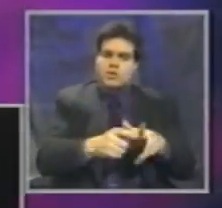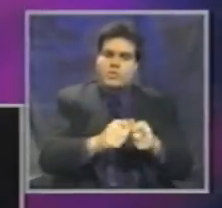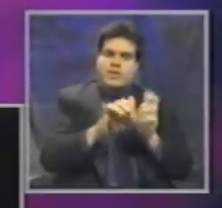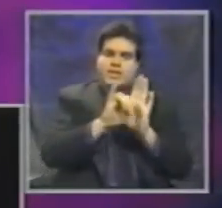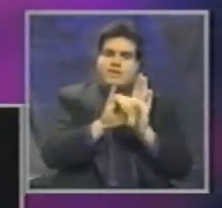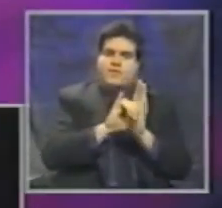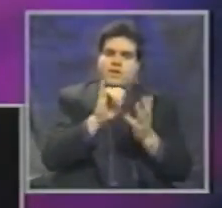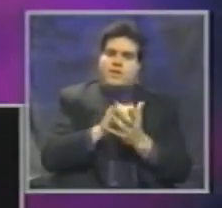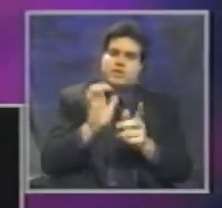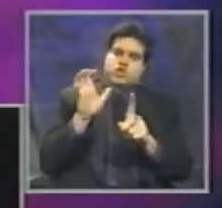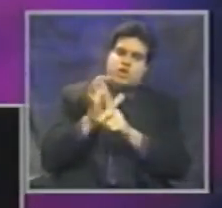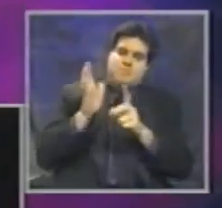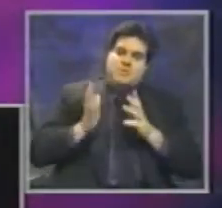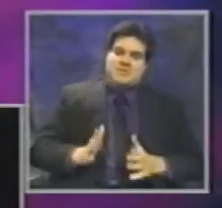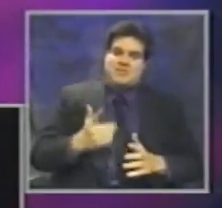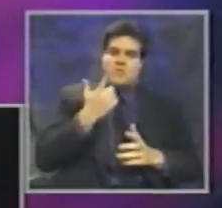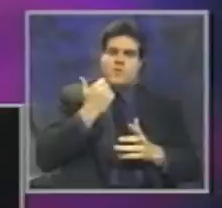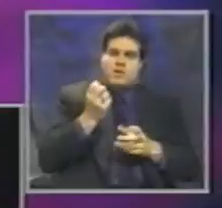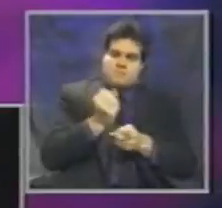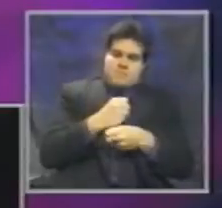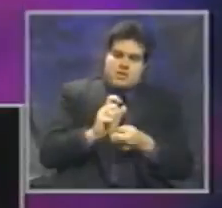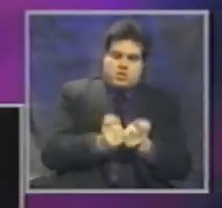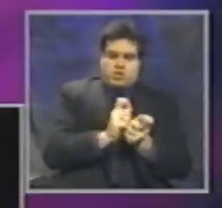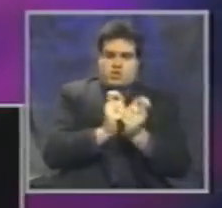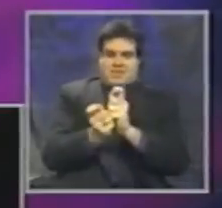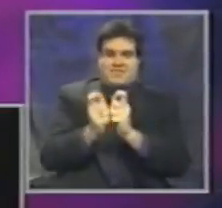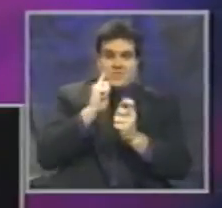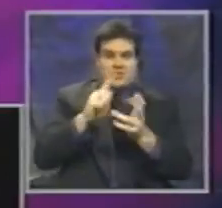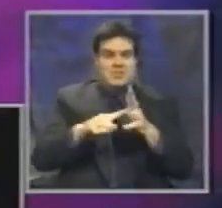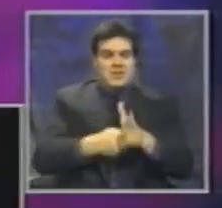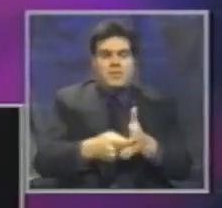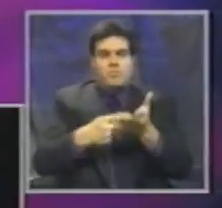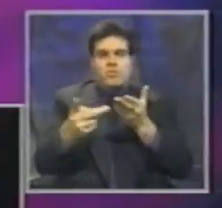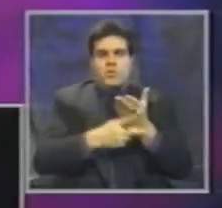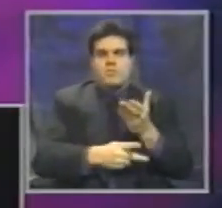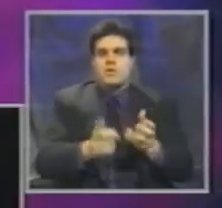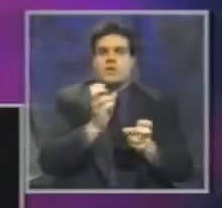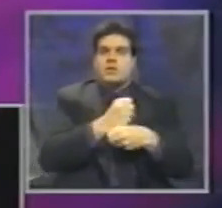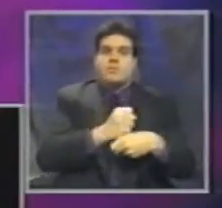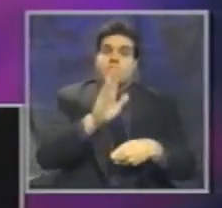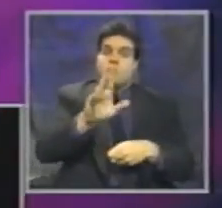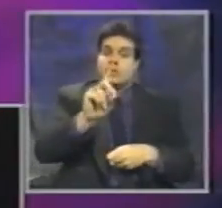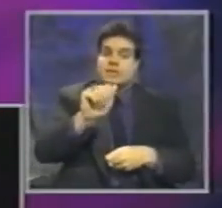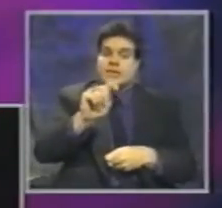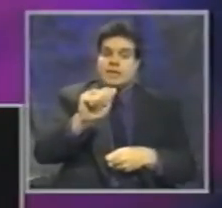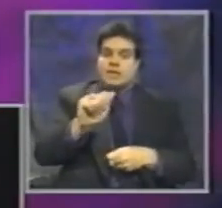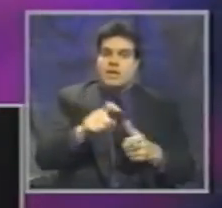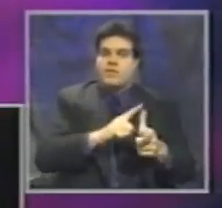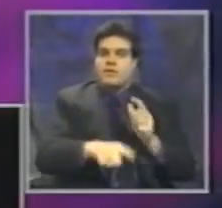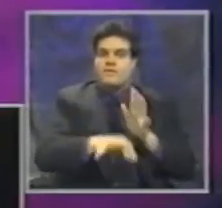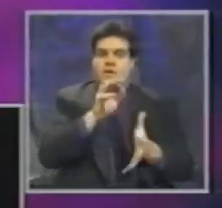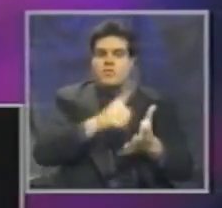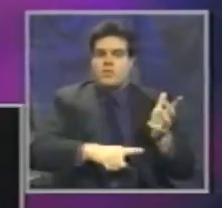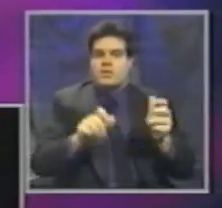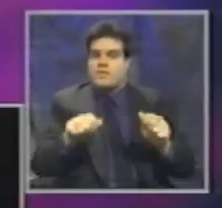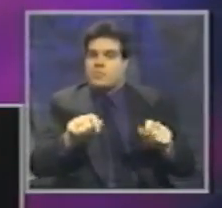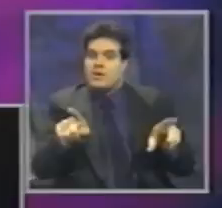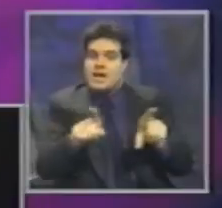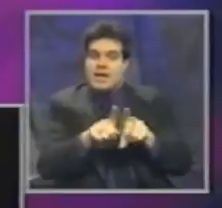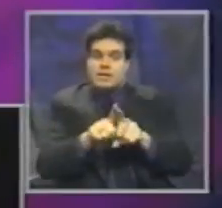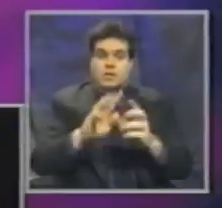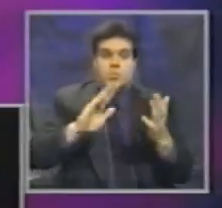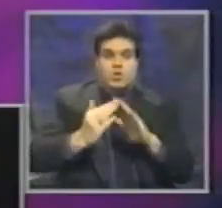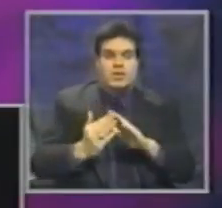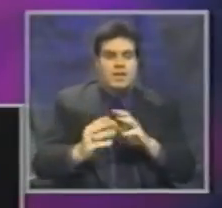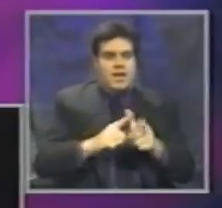a champion who can act as a catalyst for starting the program. Generate your data and find out what data is available in your community. And then